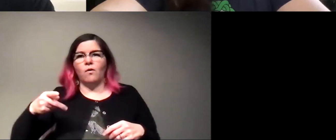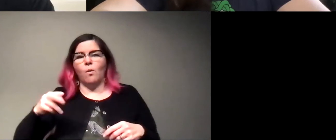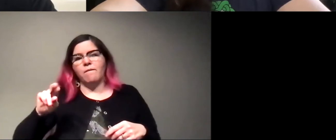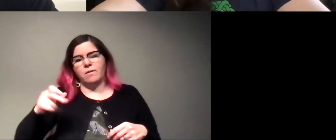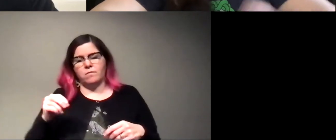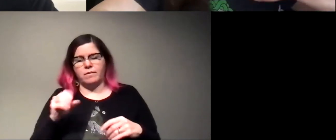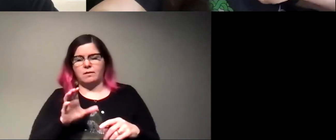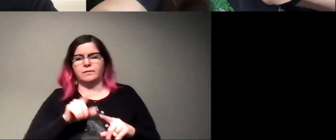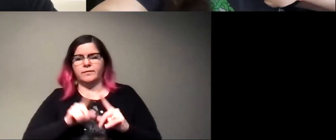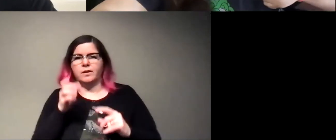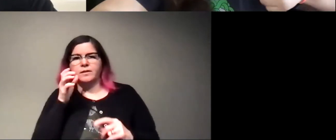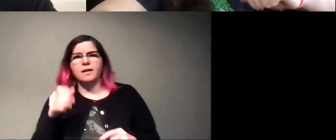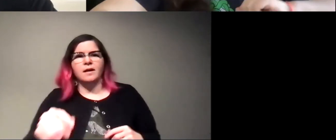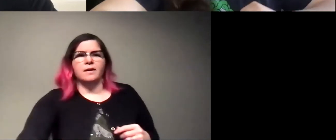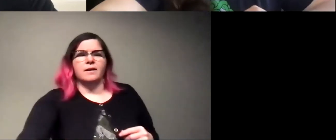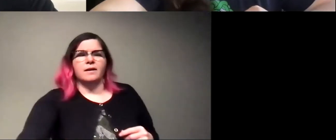Cool. Aaron, are you good?